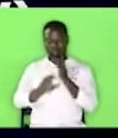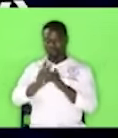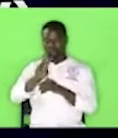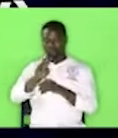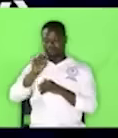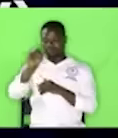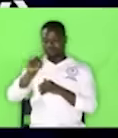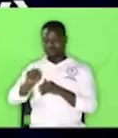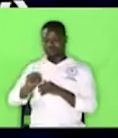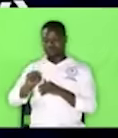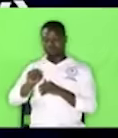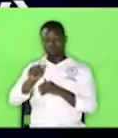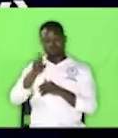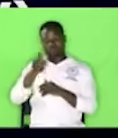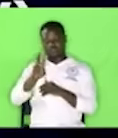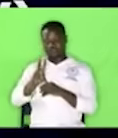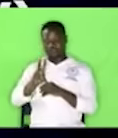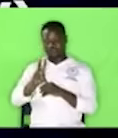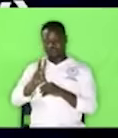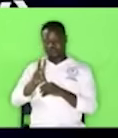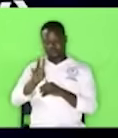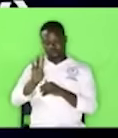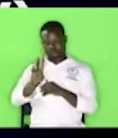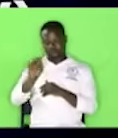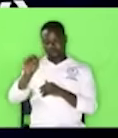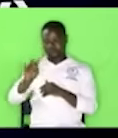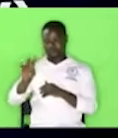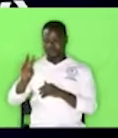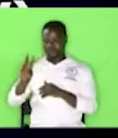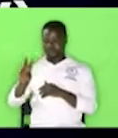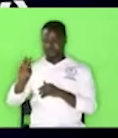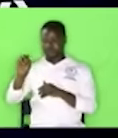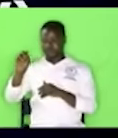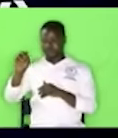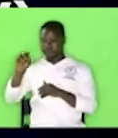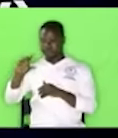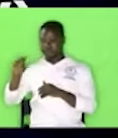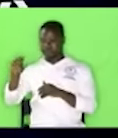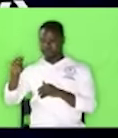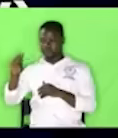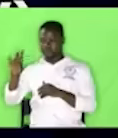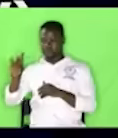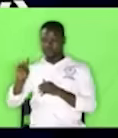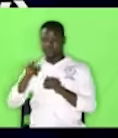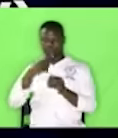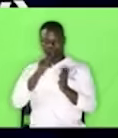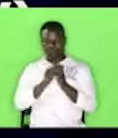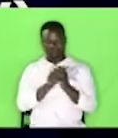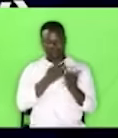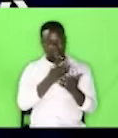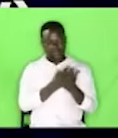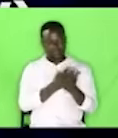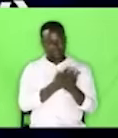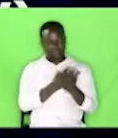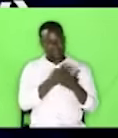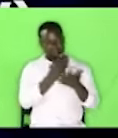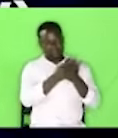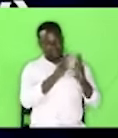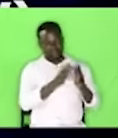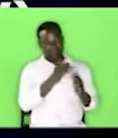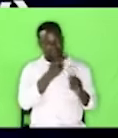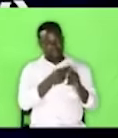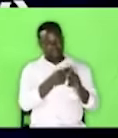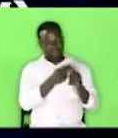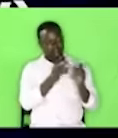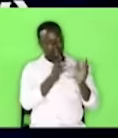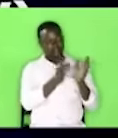and 17 now at that time they had a well known prisoner whose name was Jesus